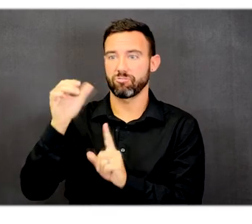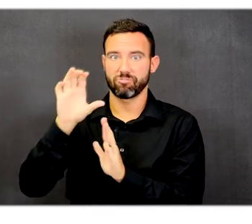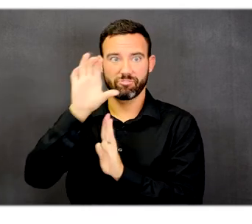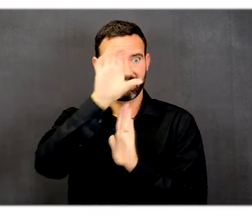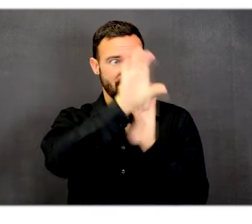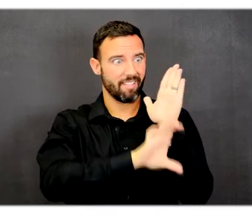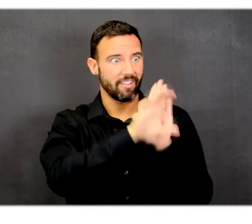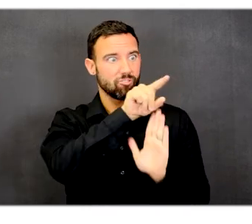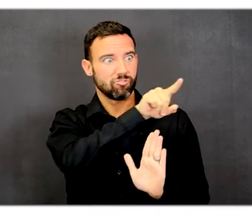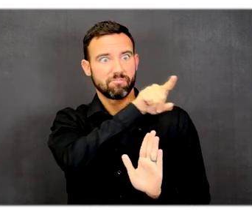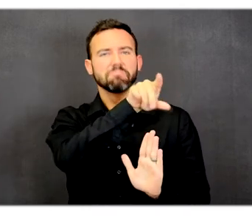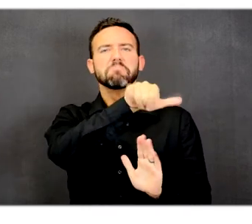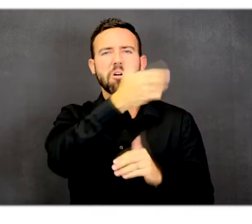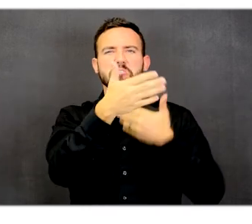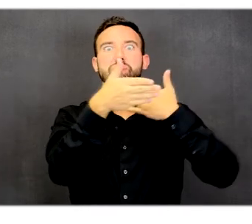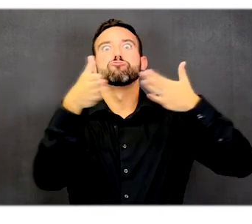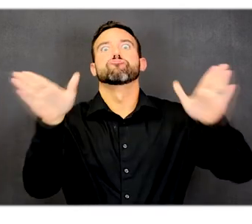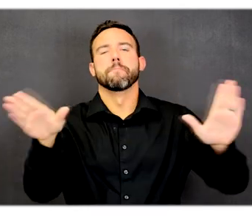area.